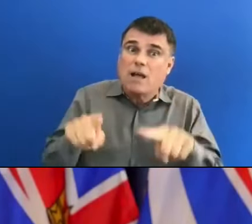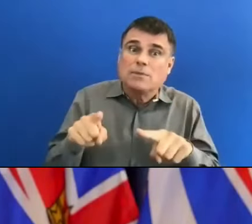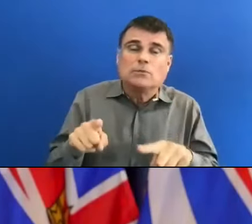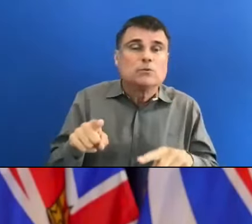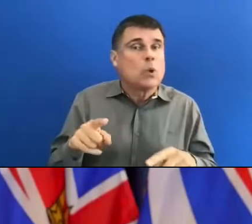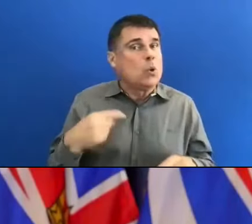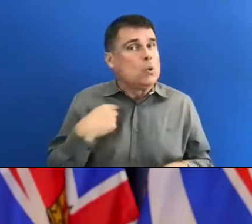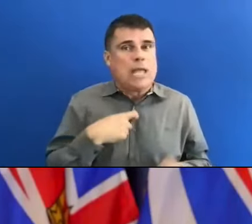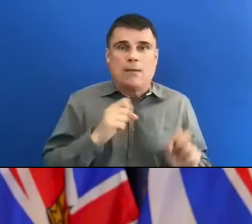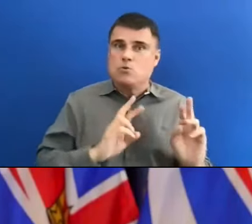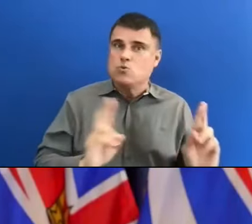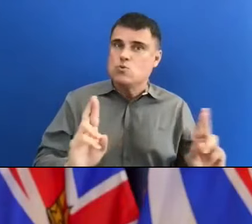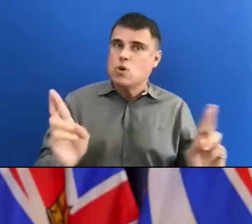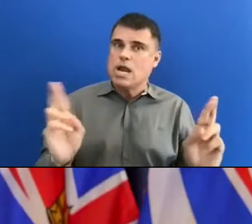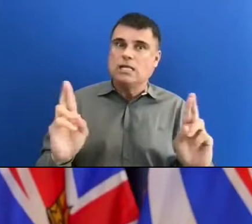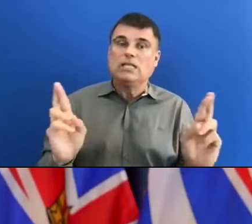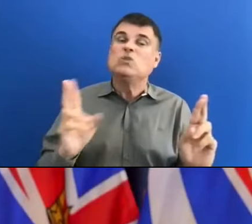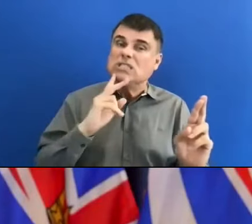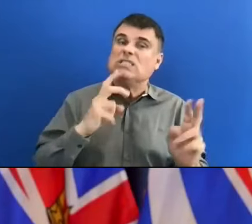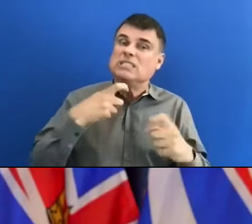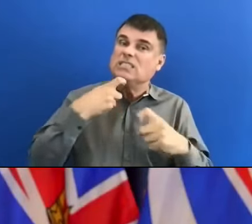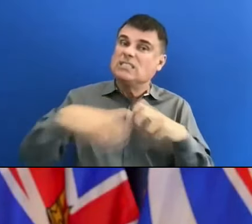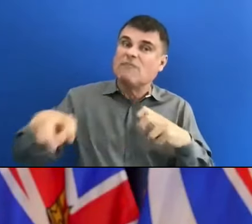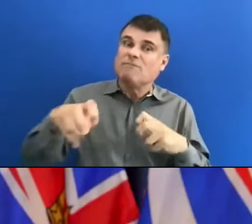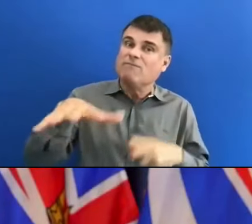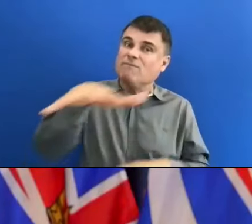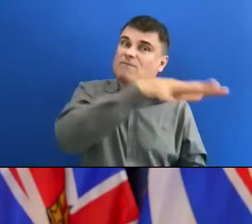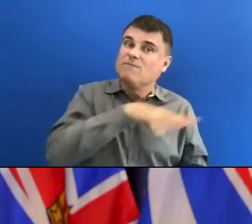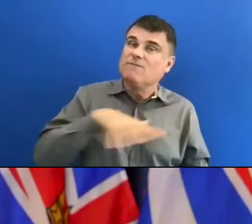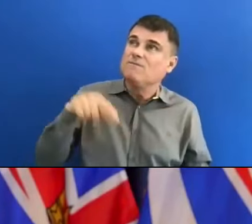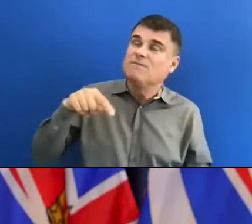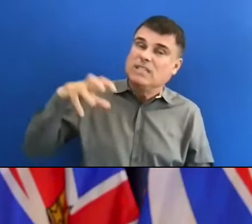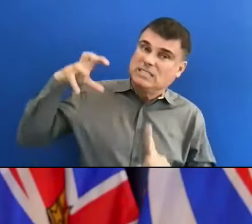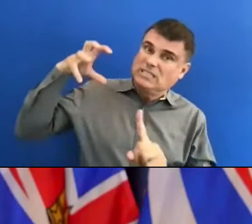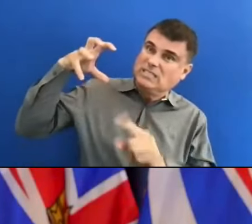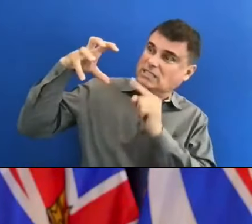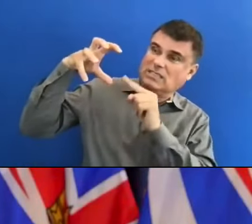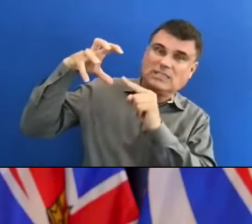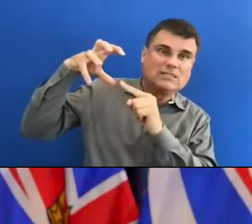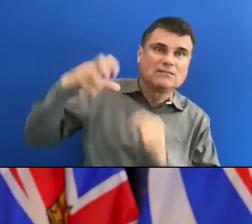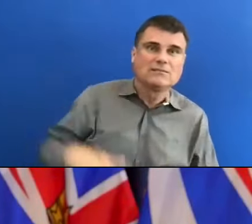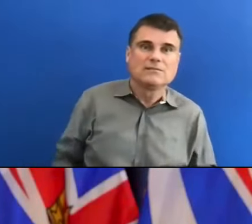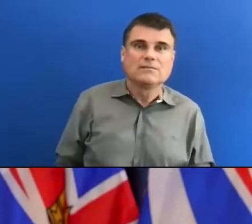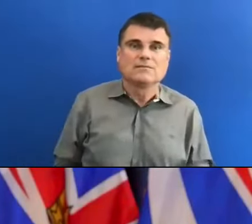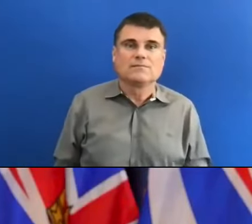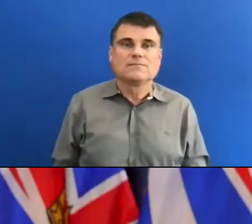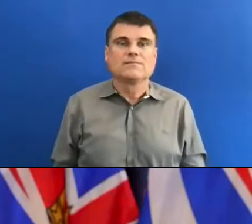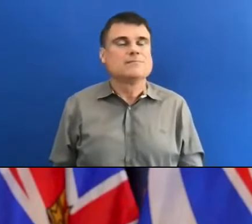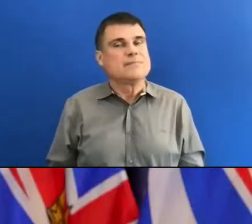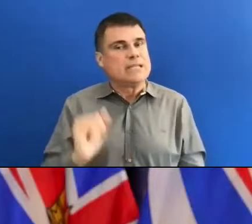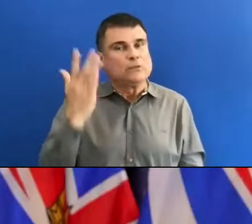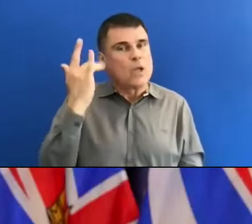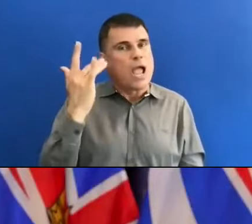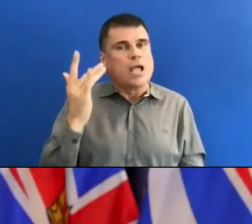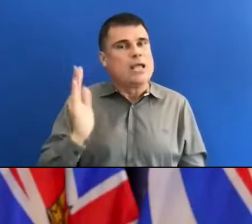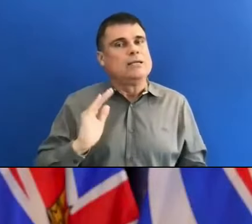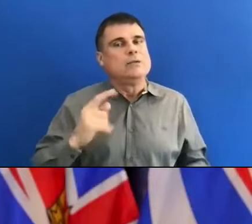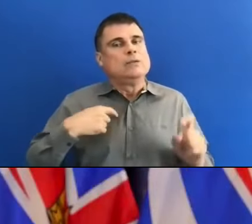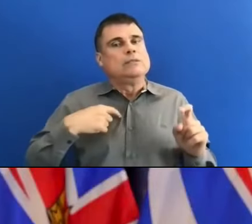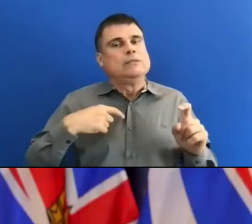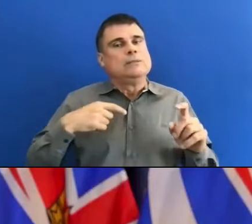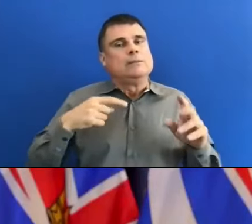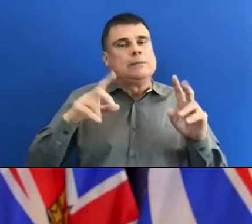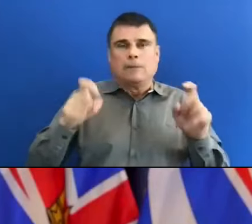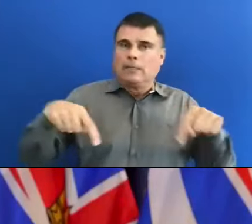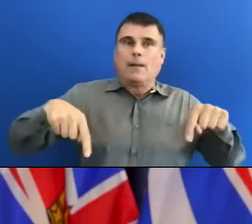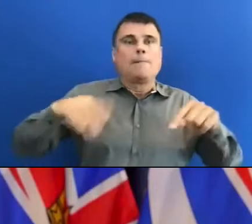Absolutely. But these are longer-term challenges and that's why our Clean BC plan and ensuring that Canada continues